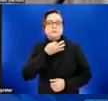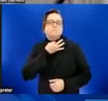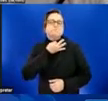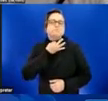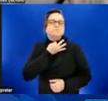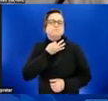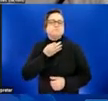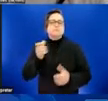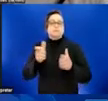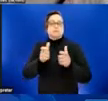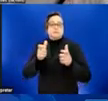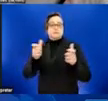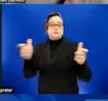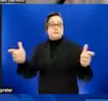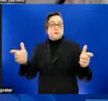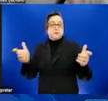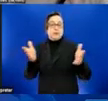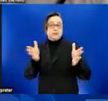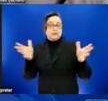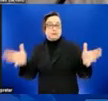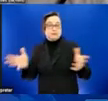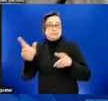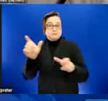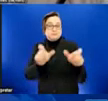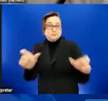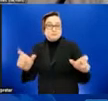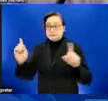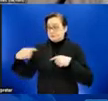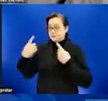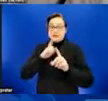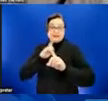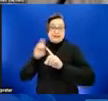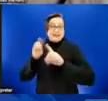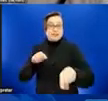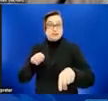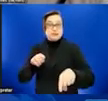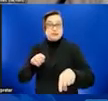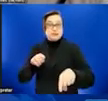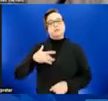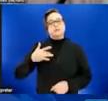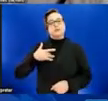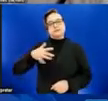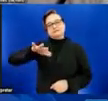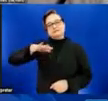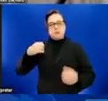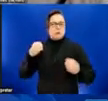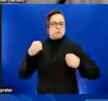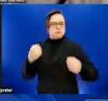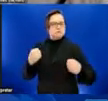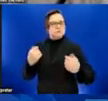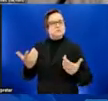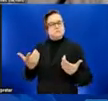majority of people who have answered the question so far feel somewhat confident in their ability to speak about what's going on